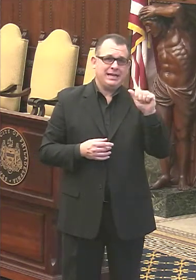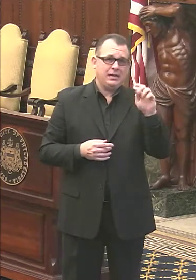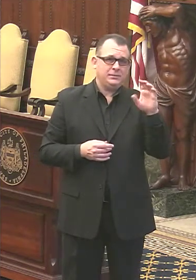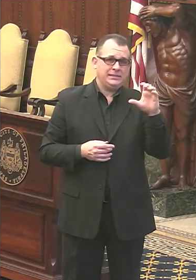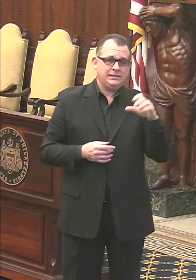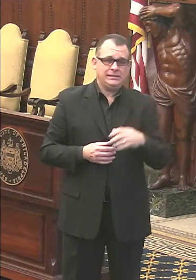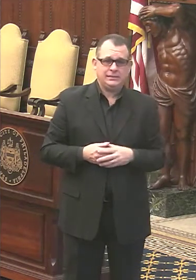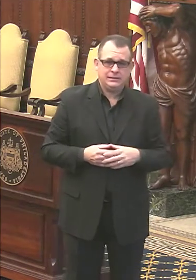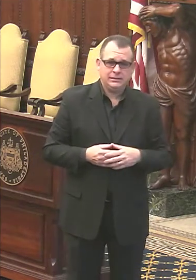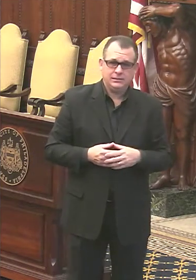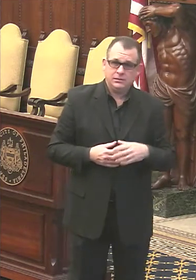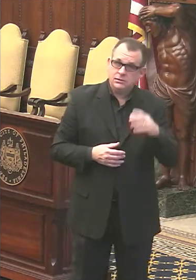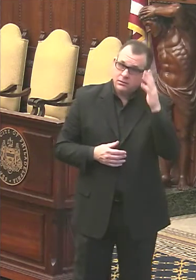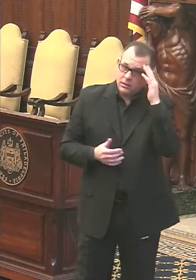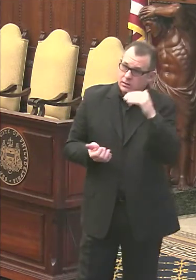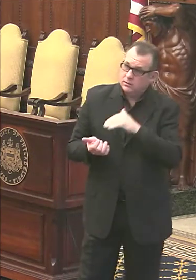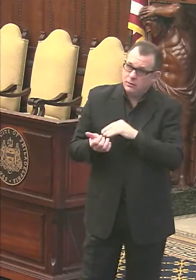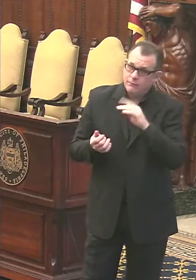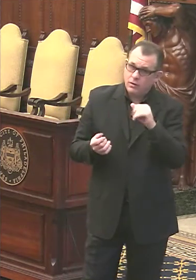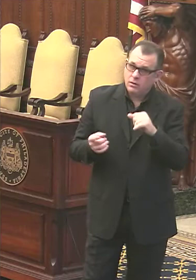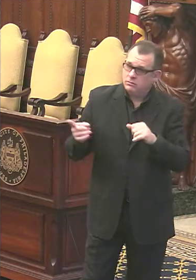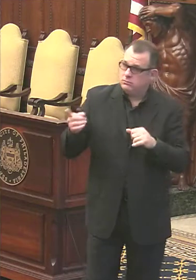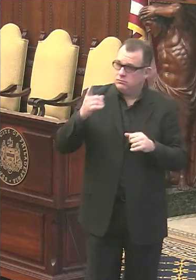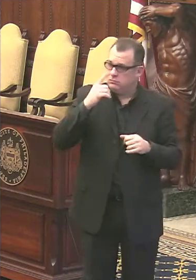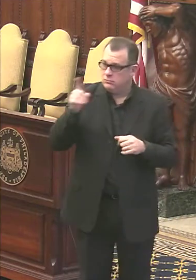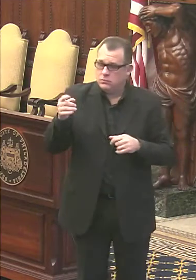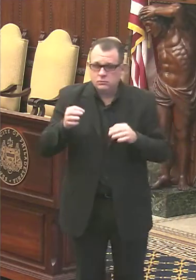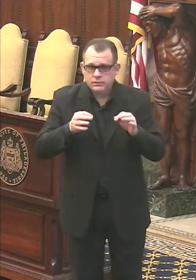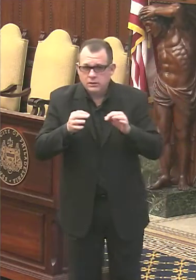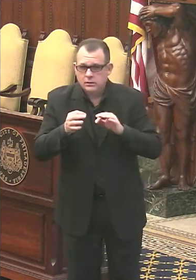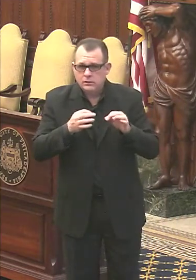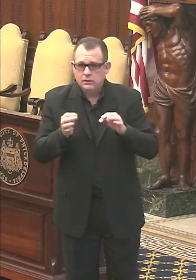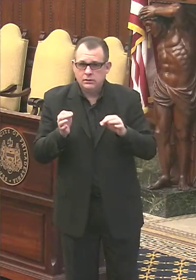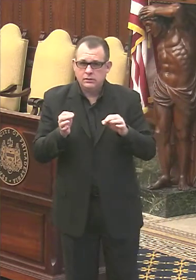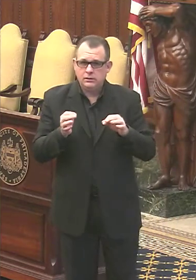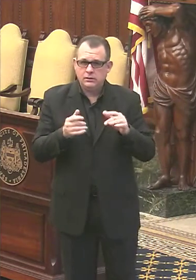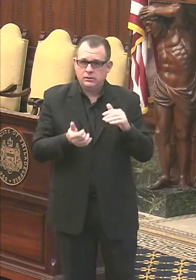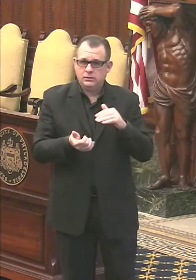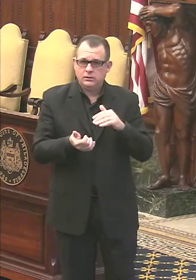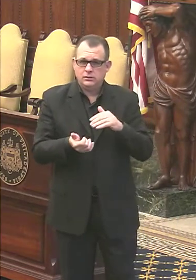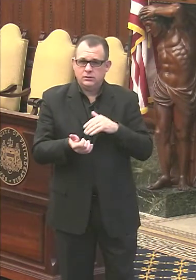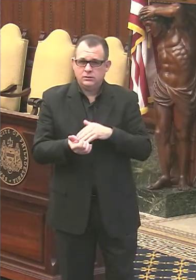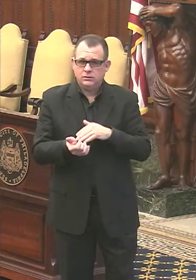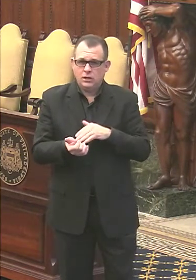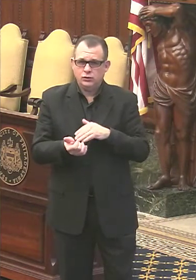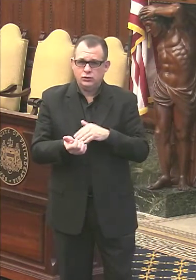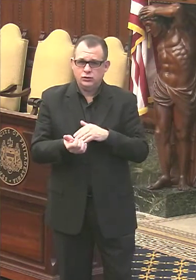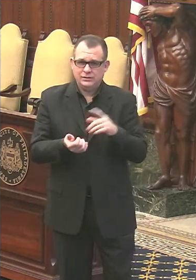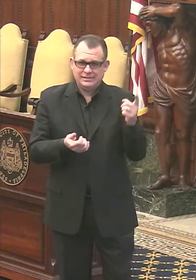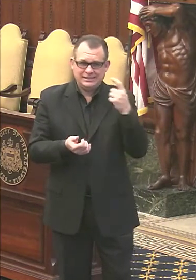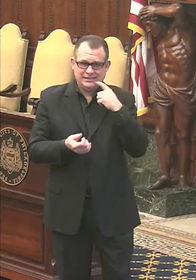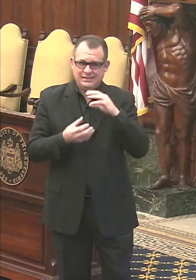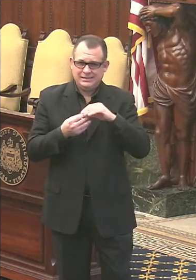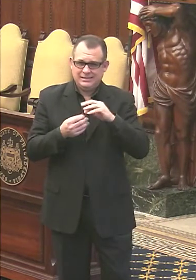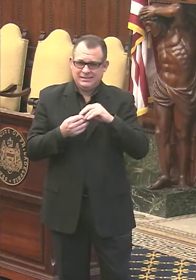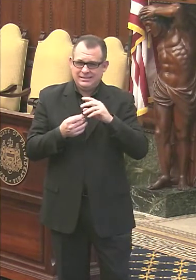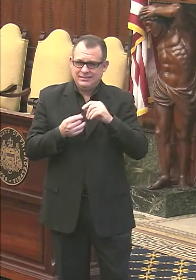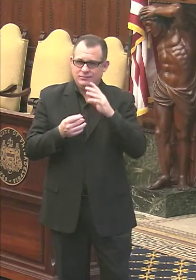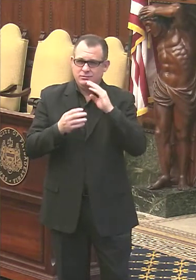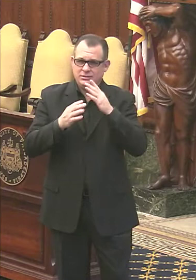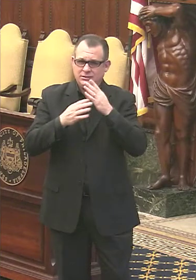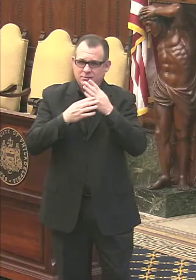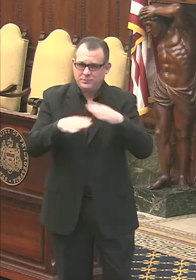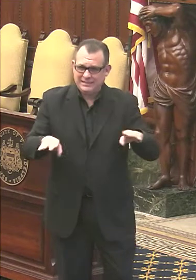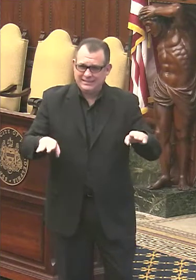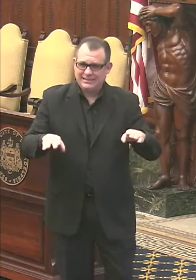Hi, Dr. Farley. Can you explain, so Dr. Levine just said they are expanding phase 1A to include people